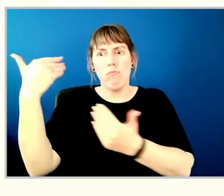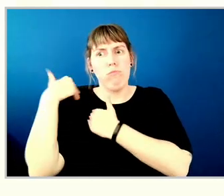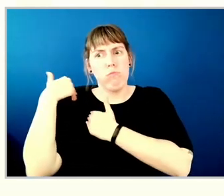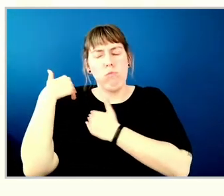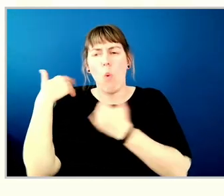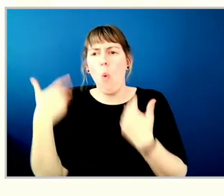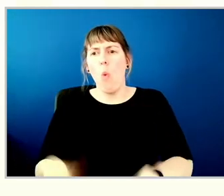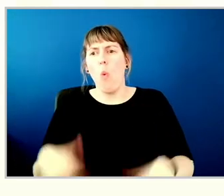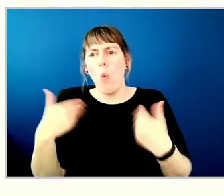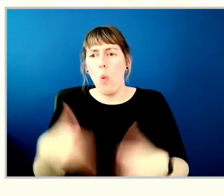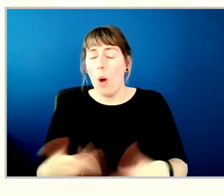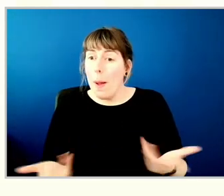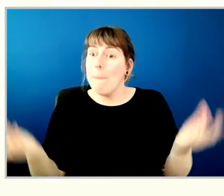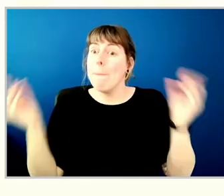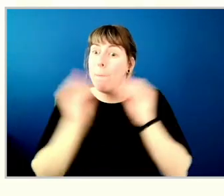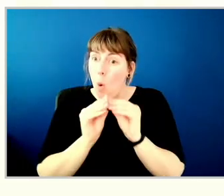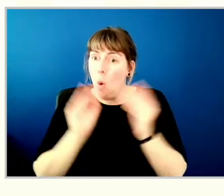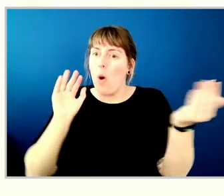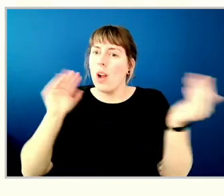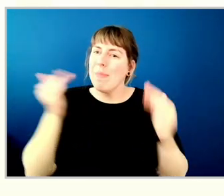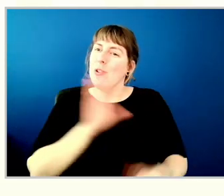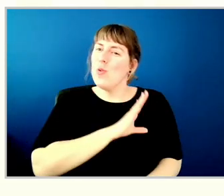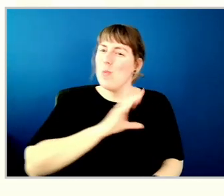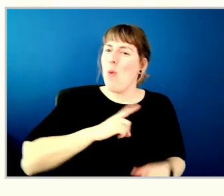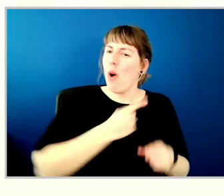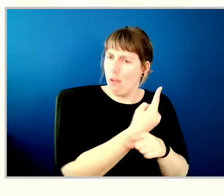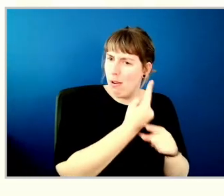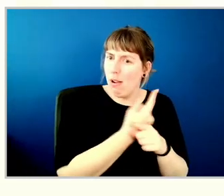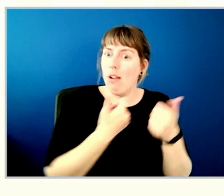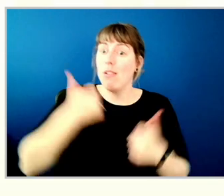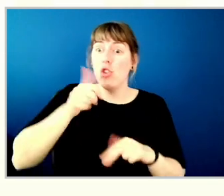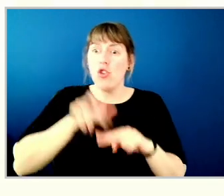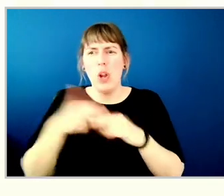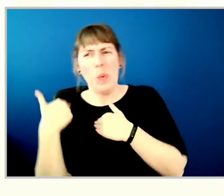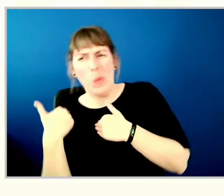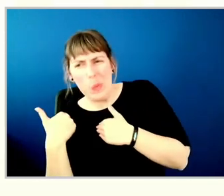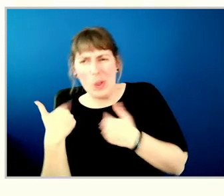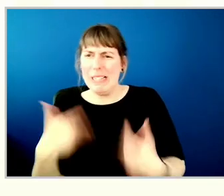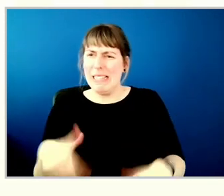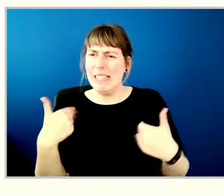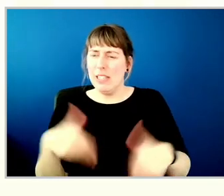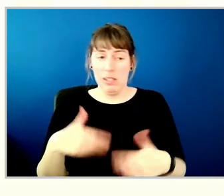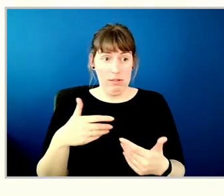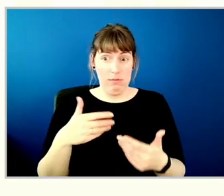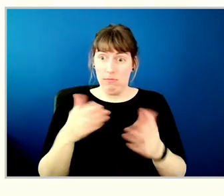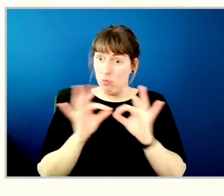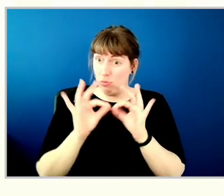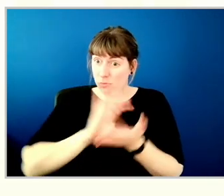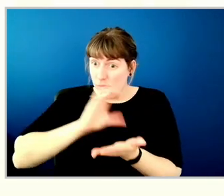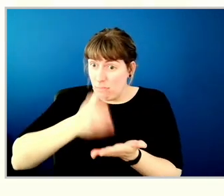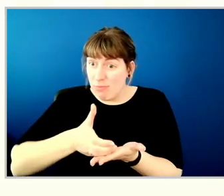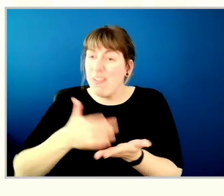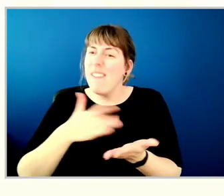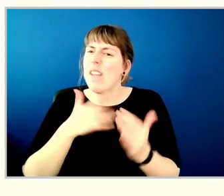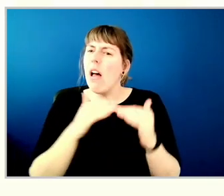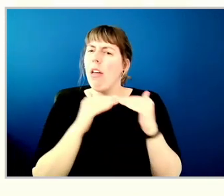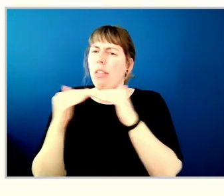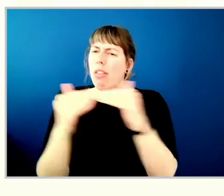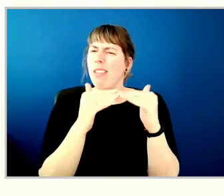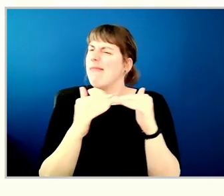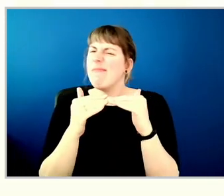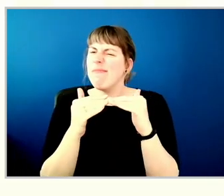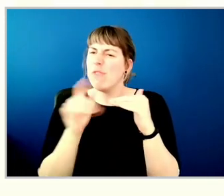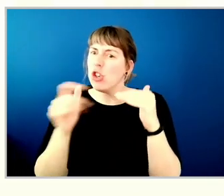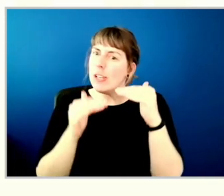more significant than what the board members did. And when we looked at the compensation, we felt that there wasn't enough of a difference between a